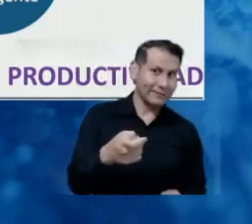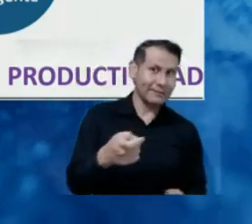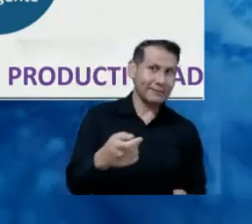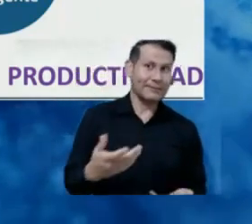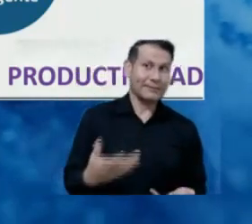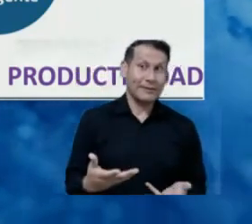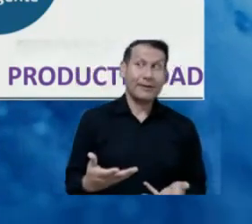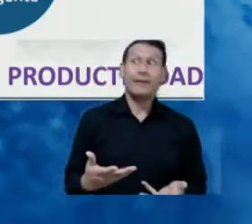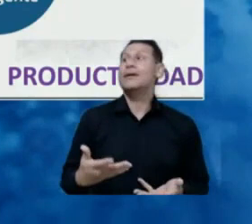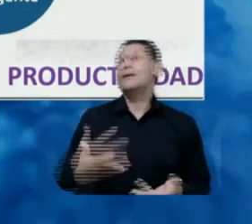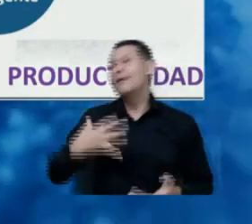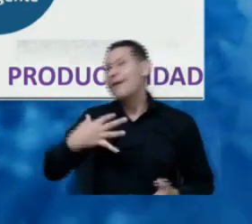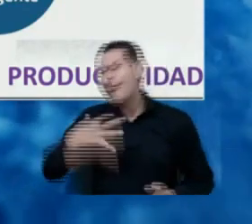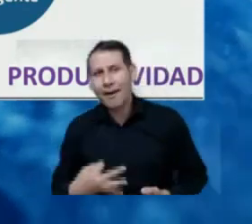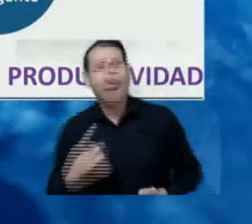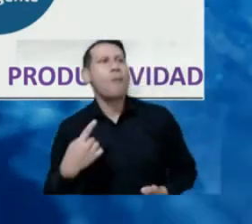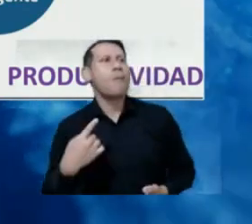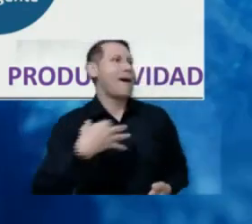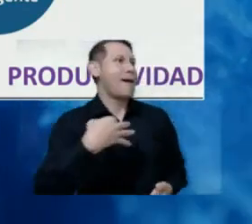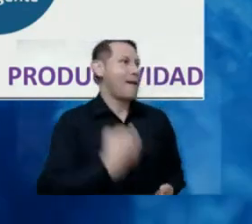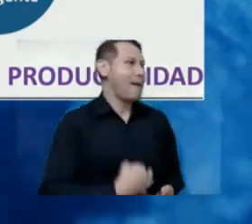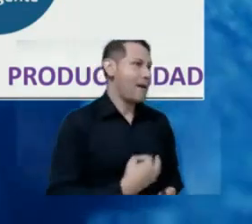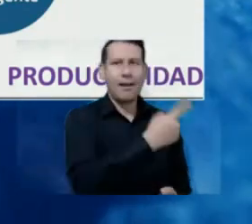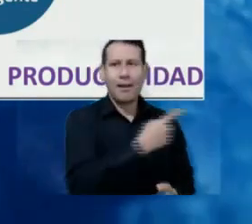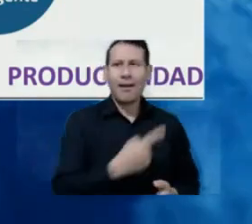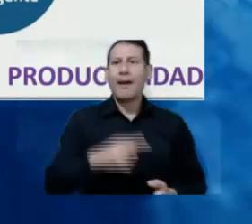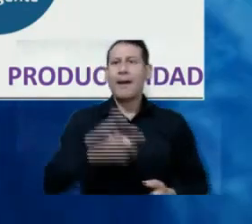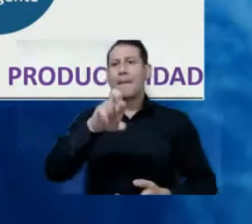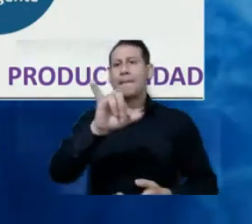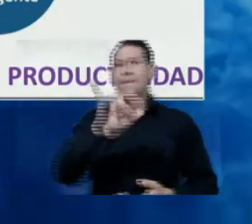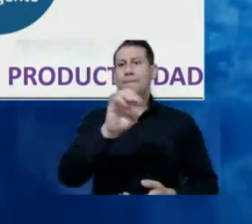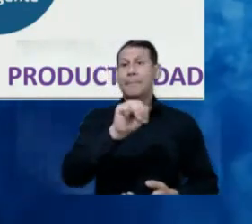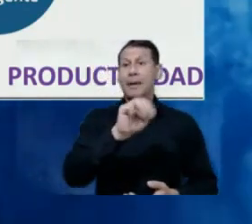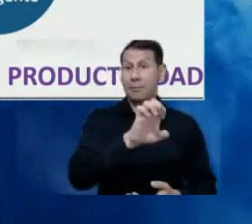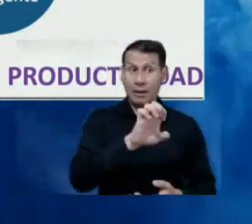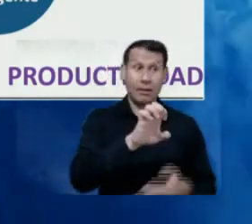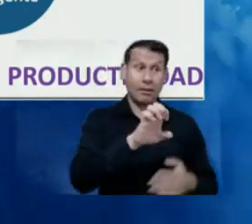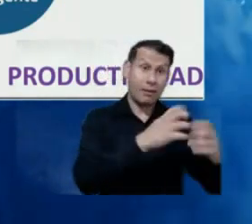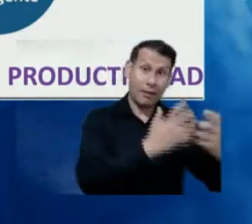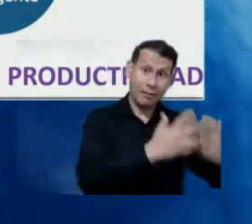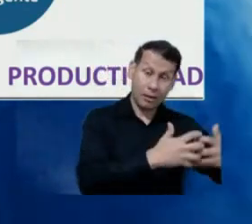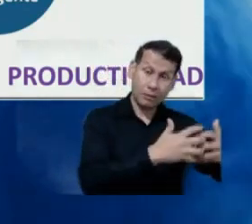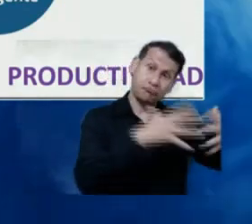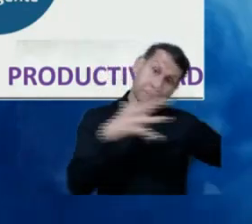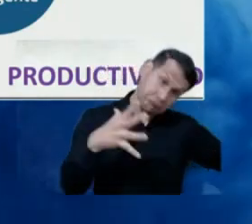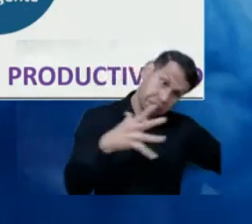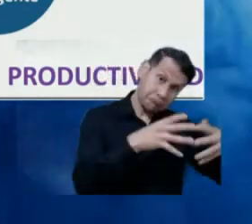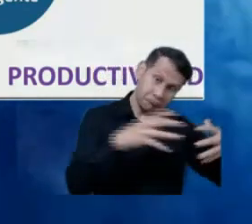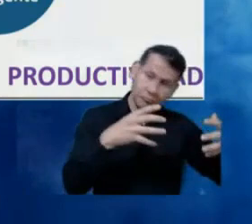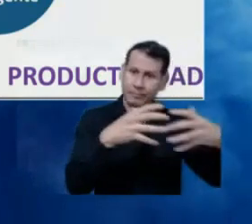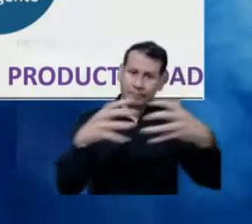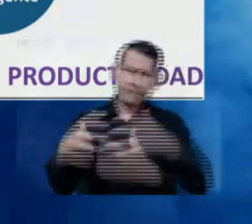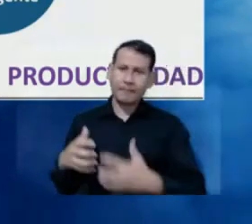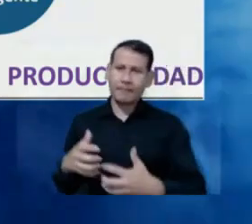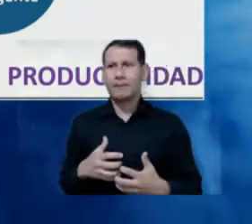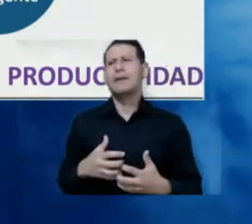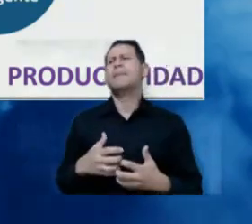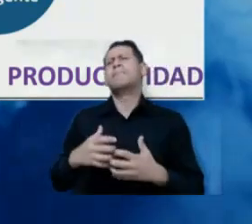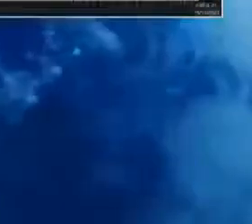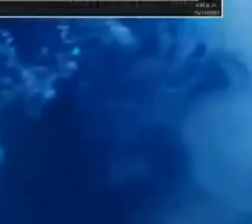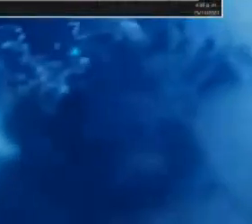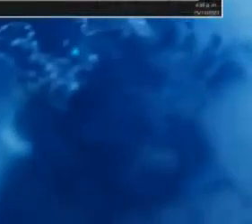And what comes next is, you know, the reality, that is the involvement of different actors,